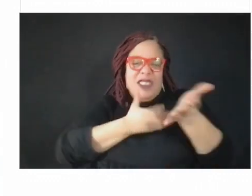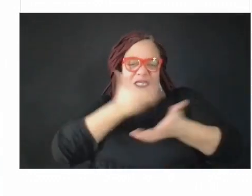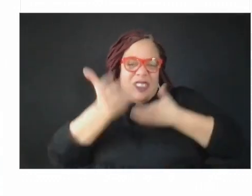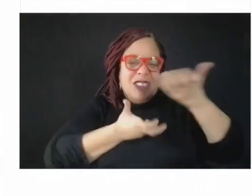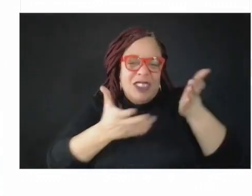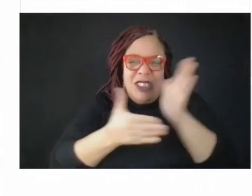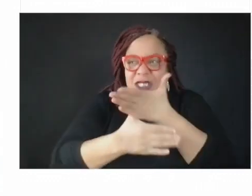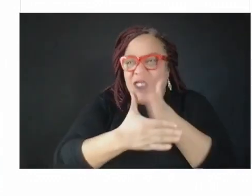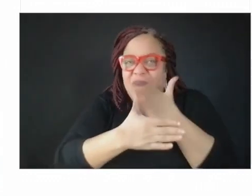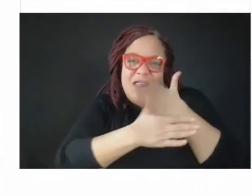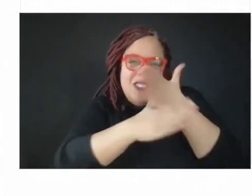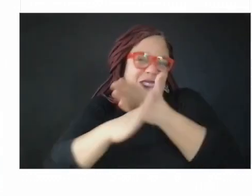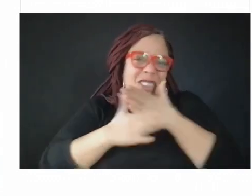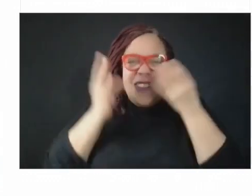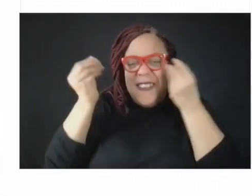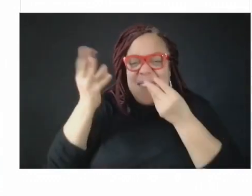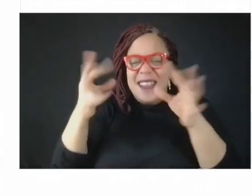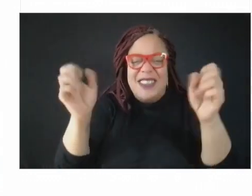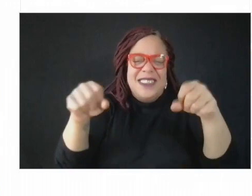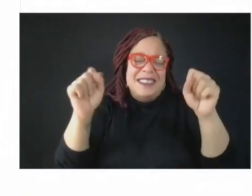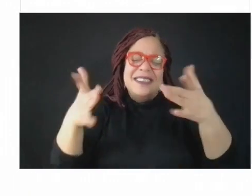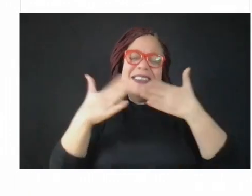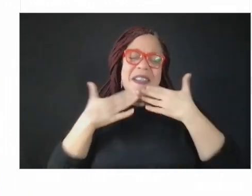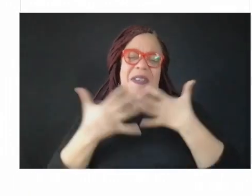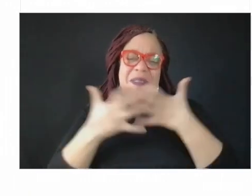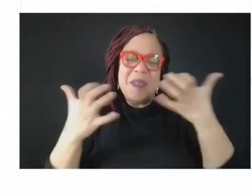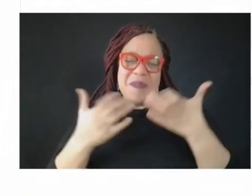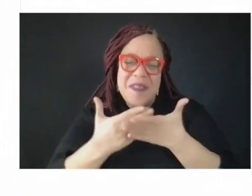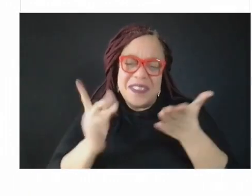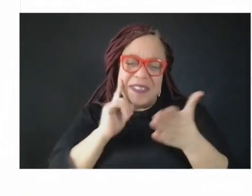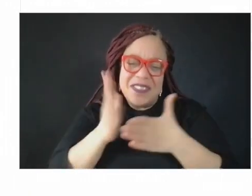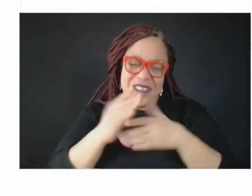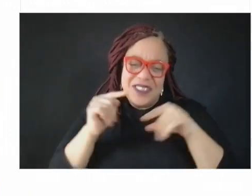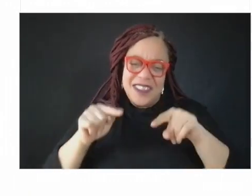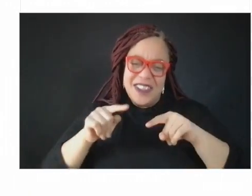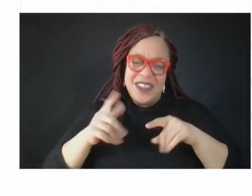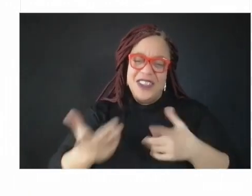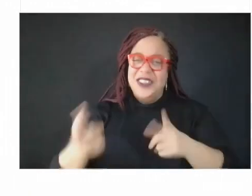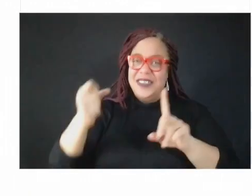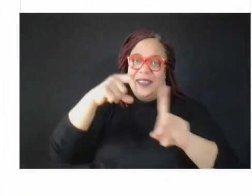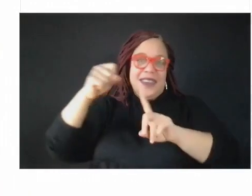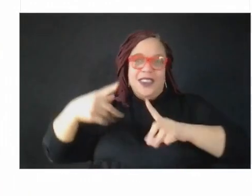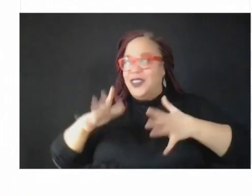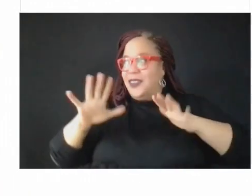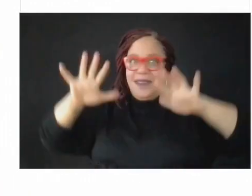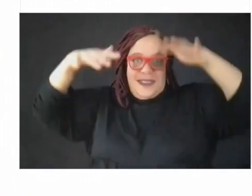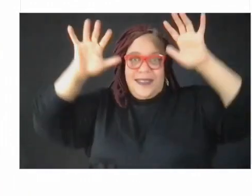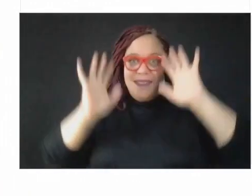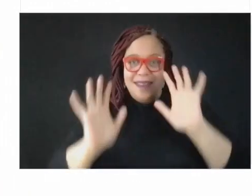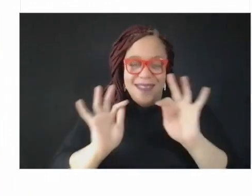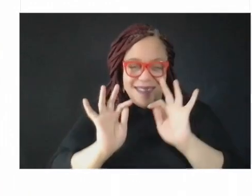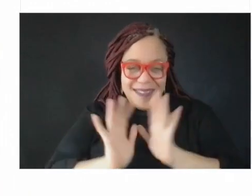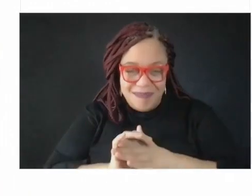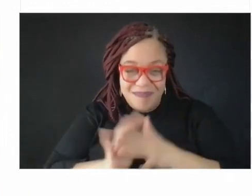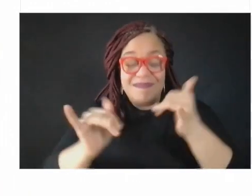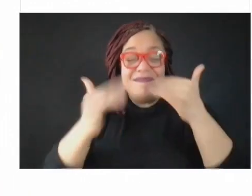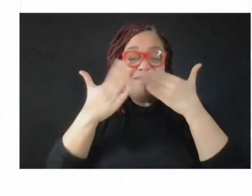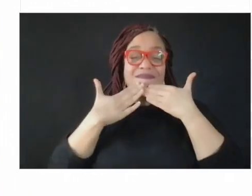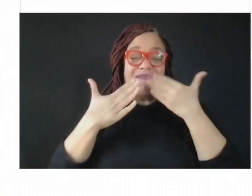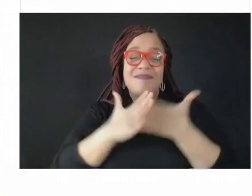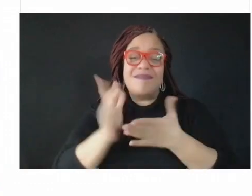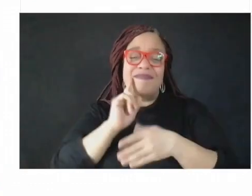Thank you for delivering all the sparks. So I would like to thank you for your remarks and,